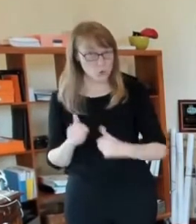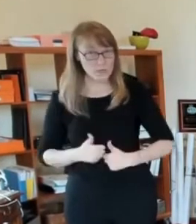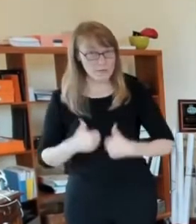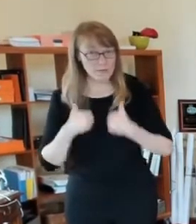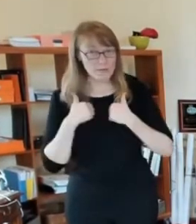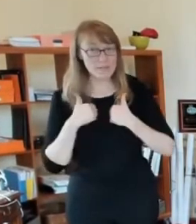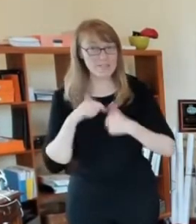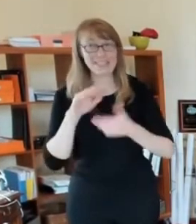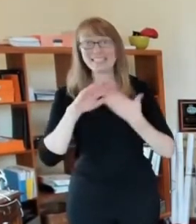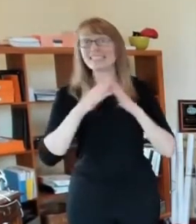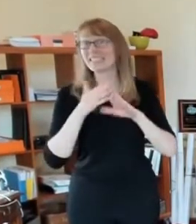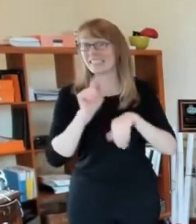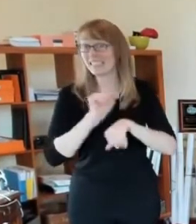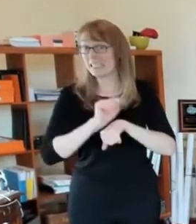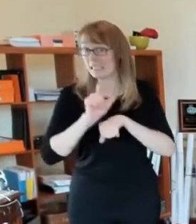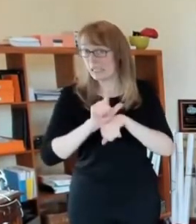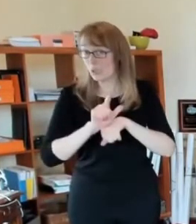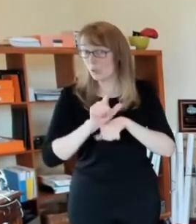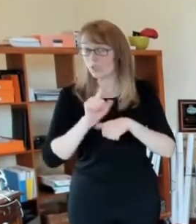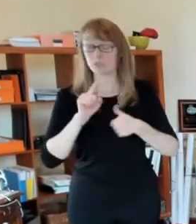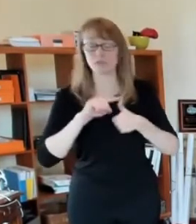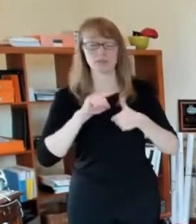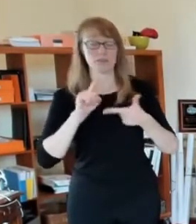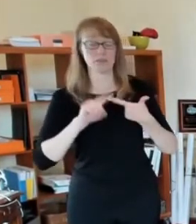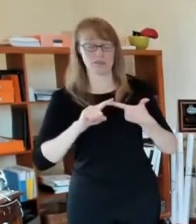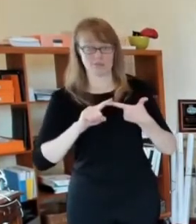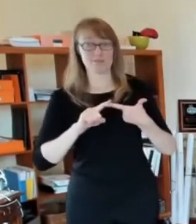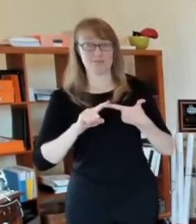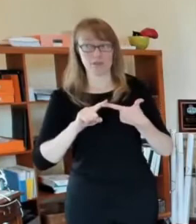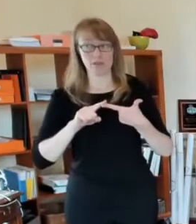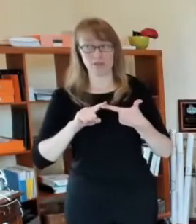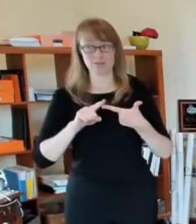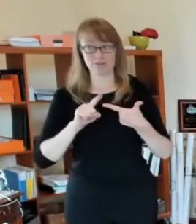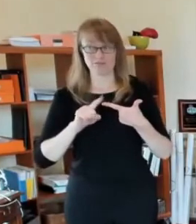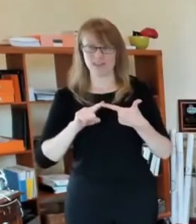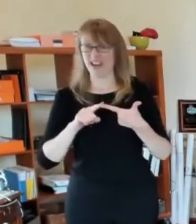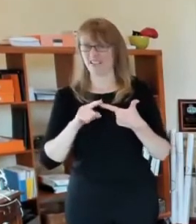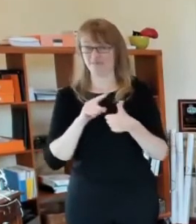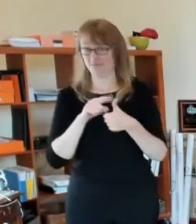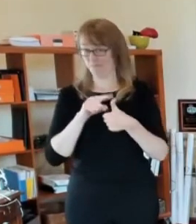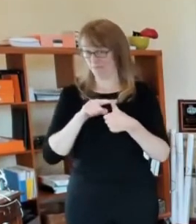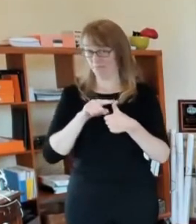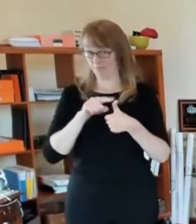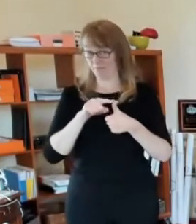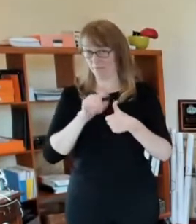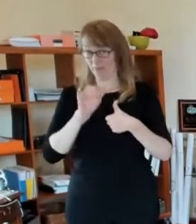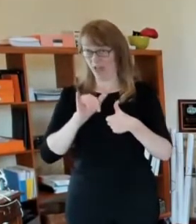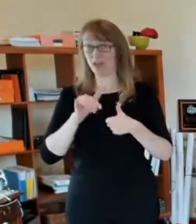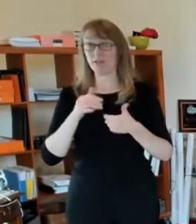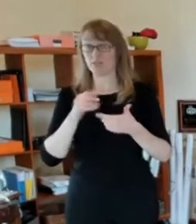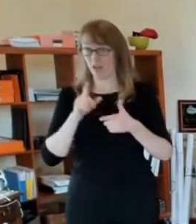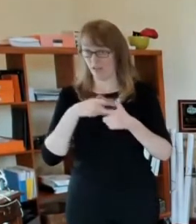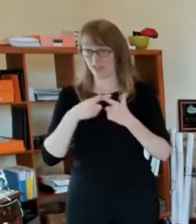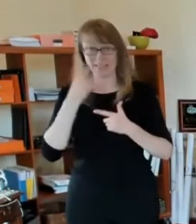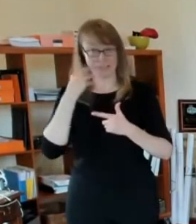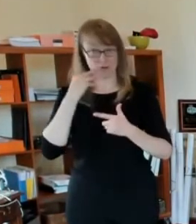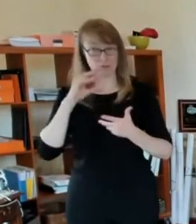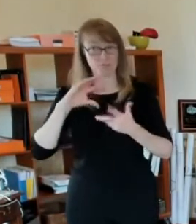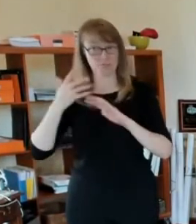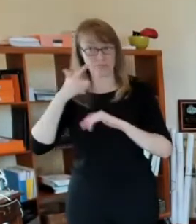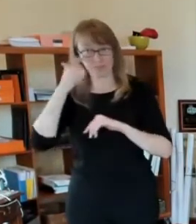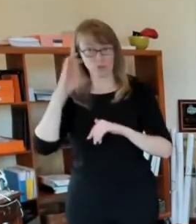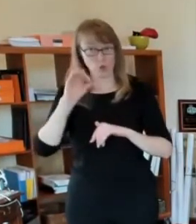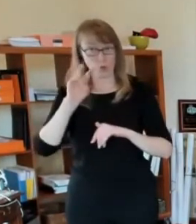you know, this is city of St. Louis. This is available to you now. Two other things to remind you of last